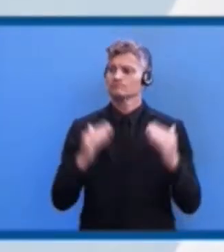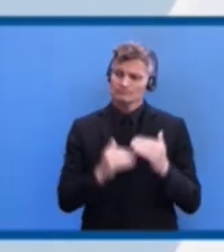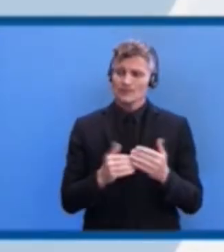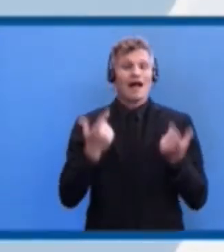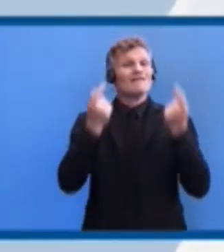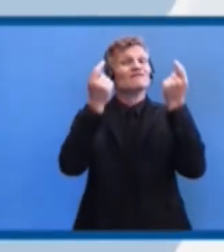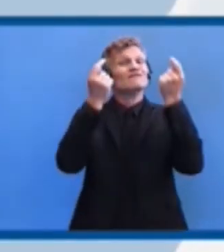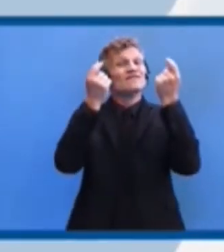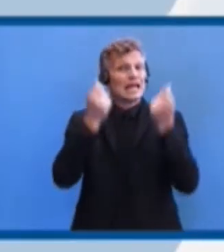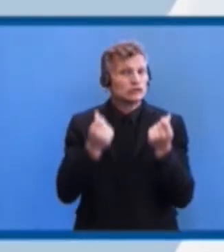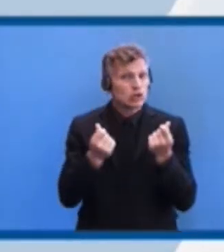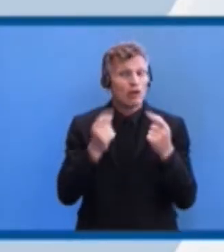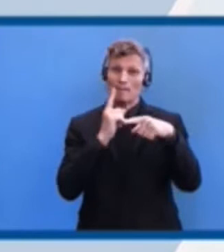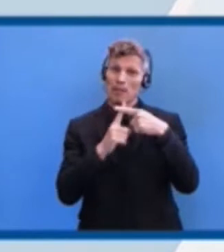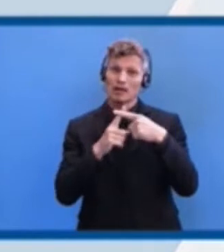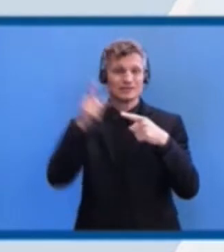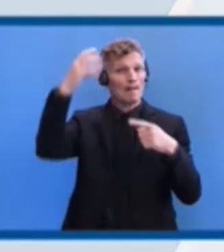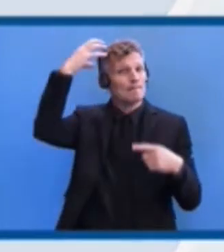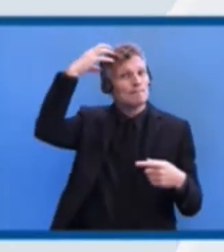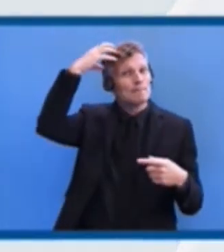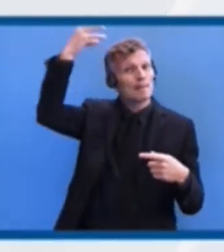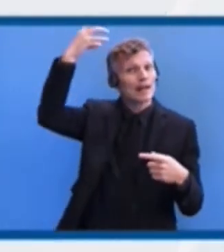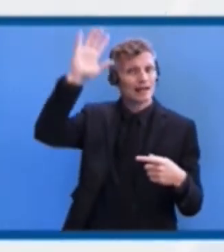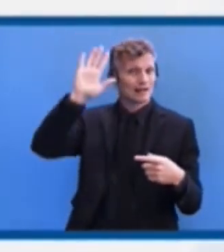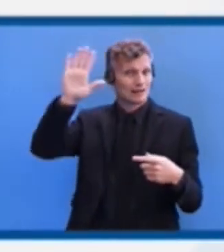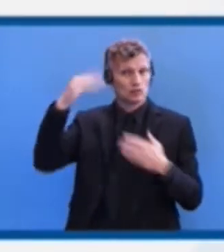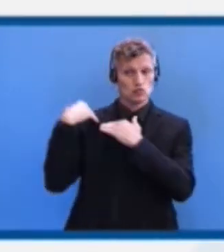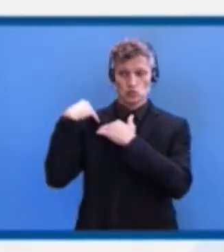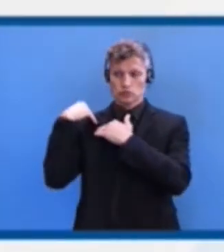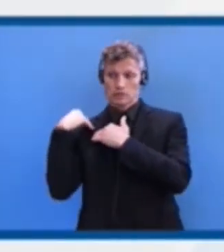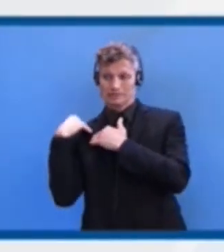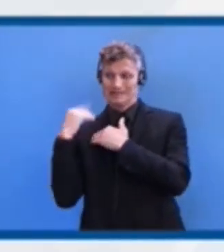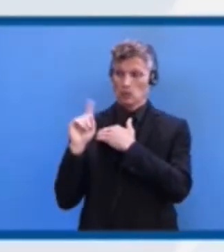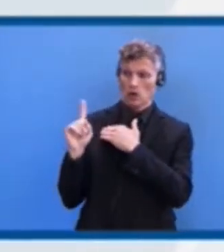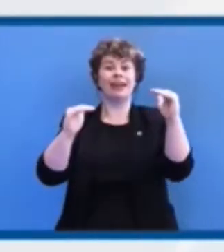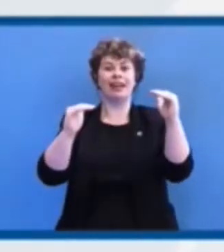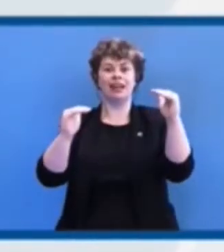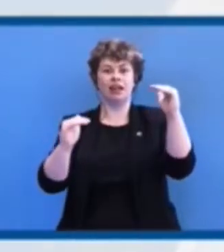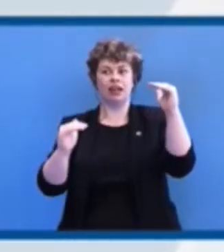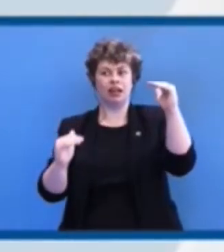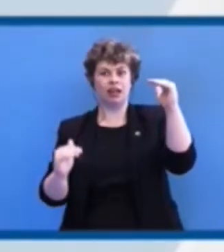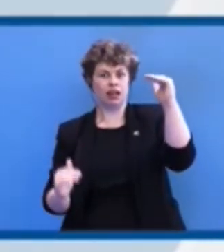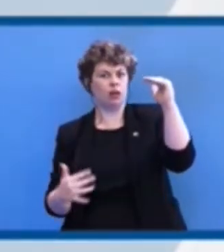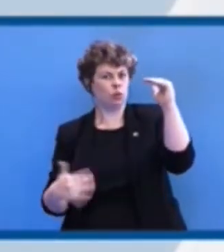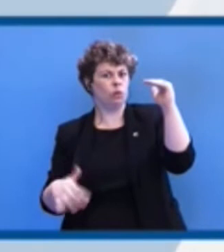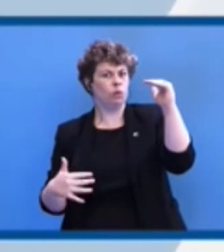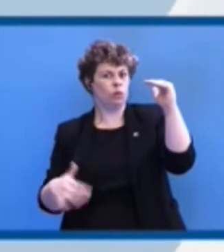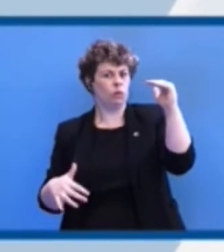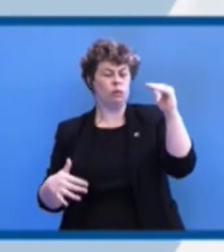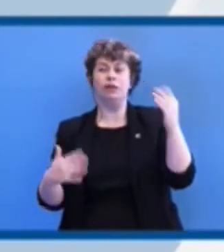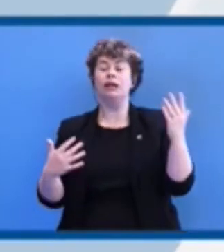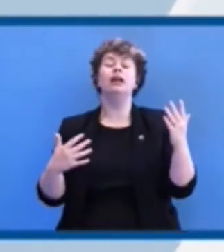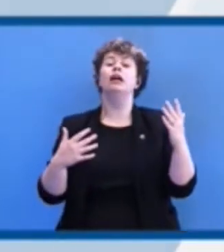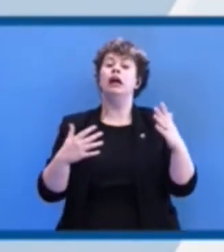losses. We also need to factor disaster risk reduction into our financial frameworks. Resilience must be our